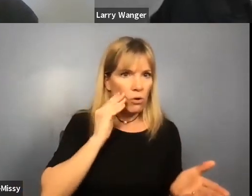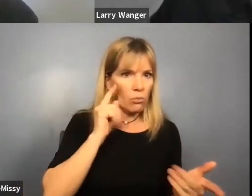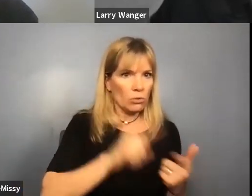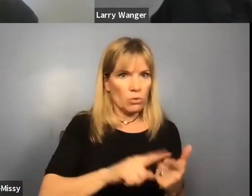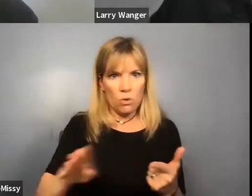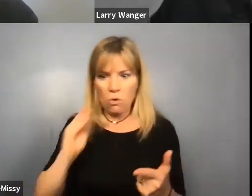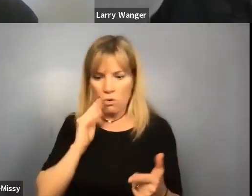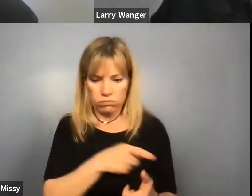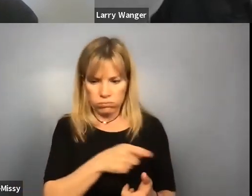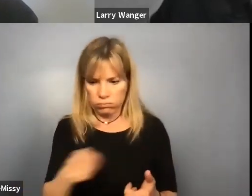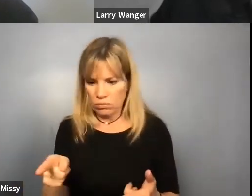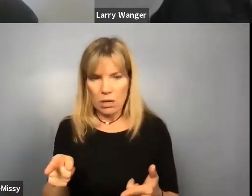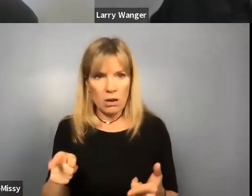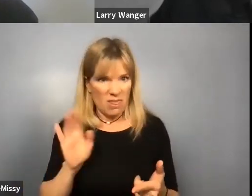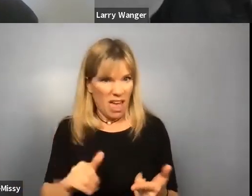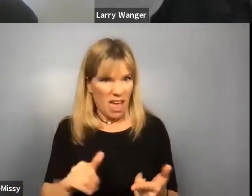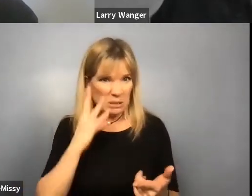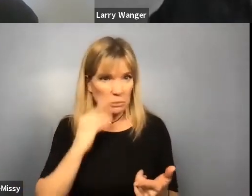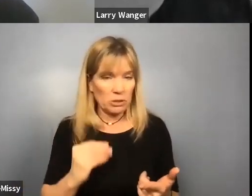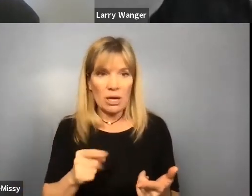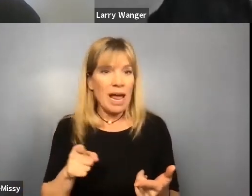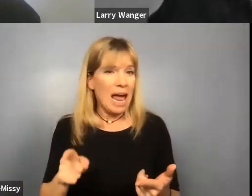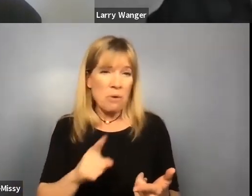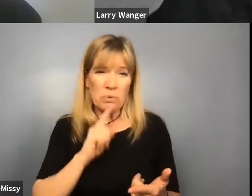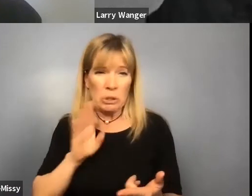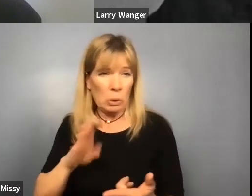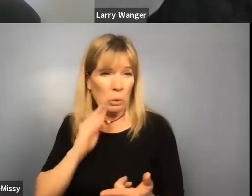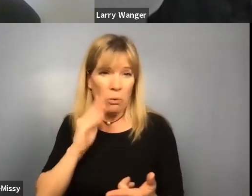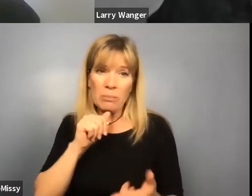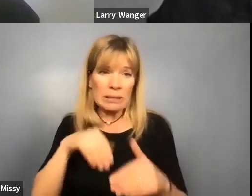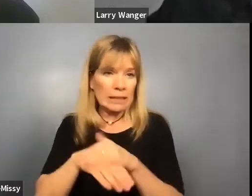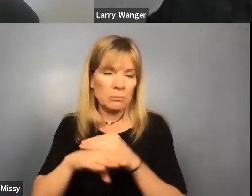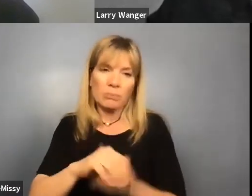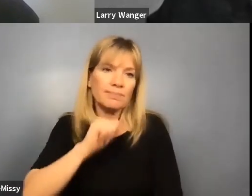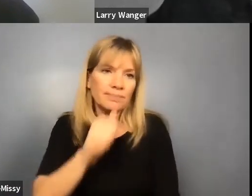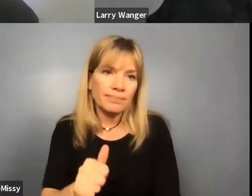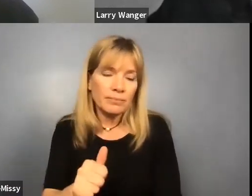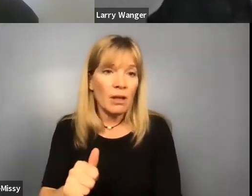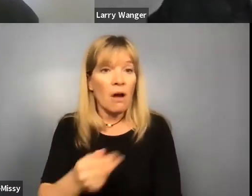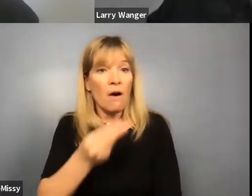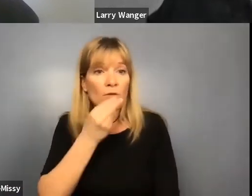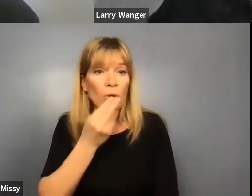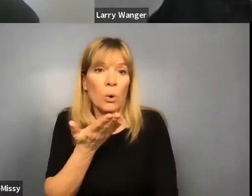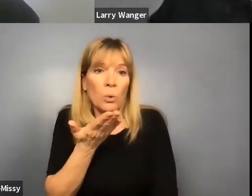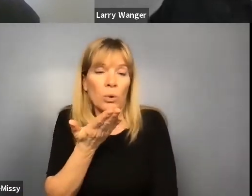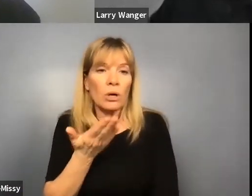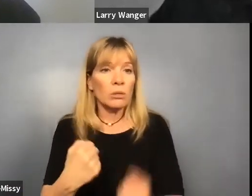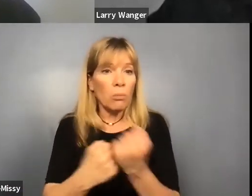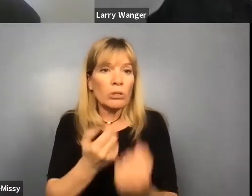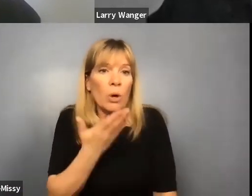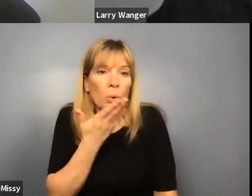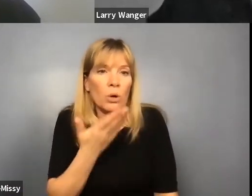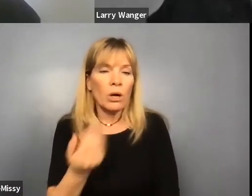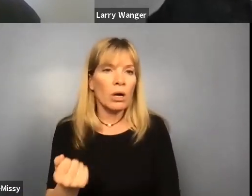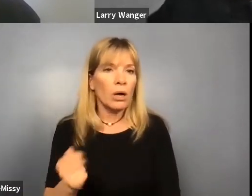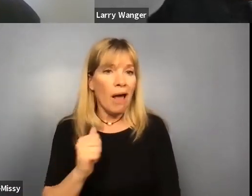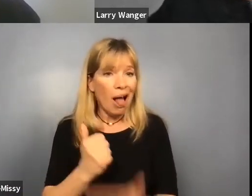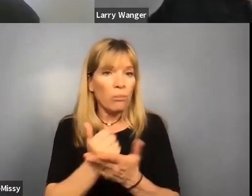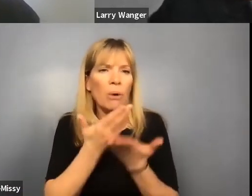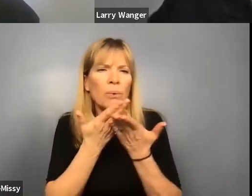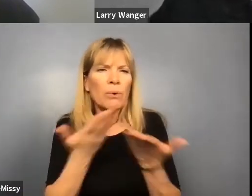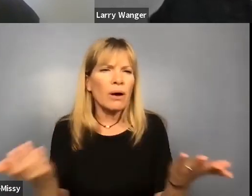home, which by the way is, was not accessible. Uh, she had no food, no supports, and no help.